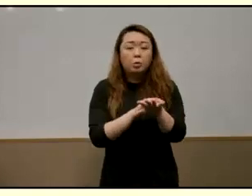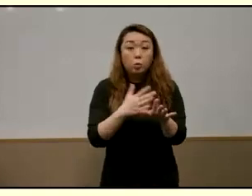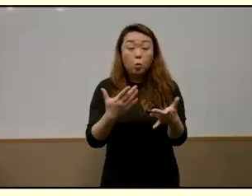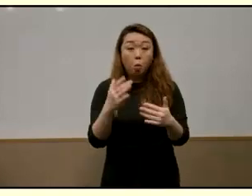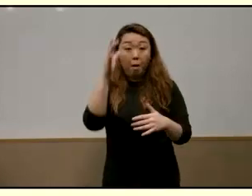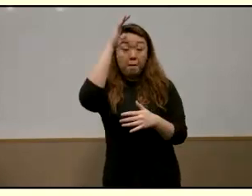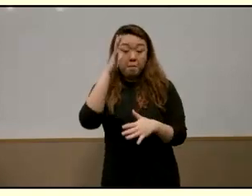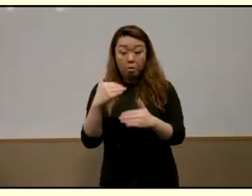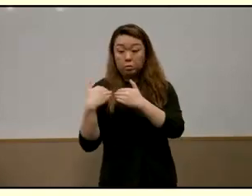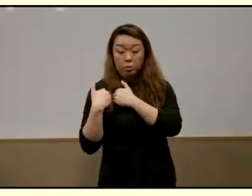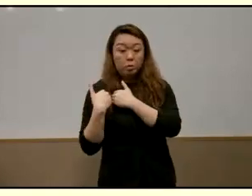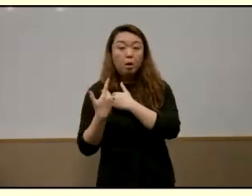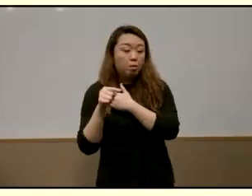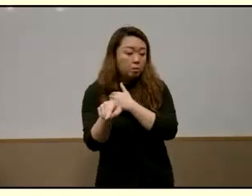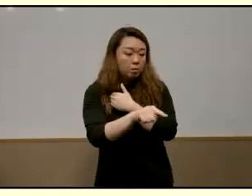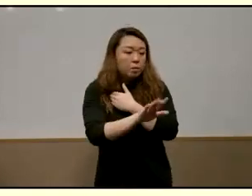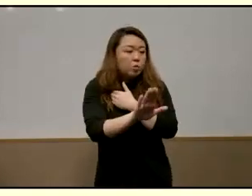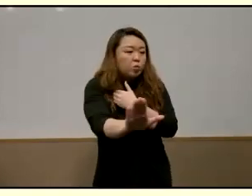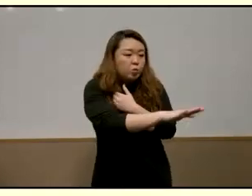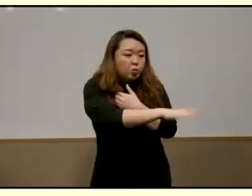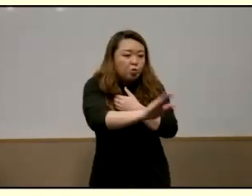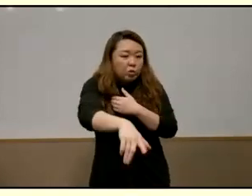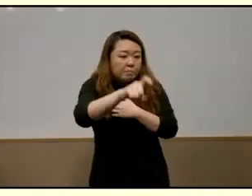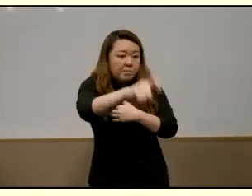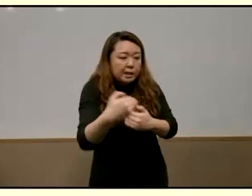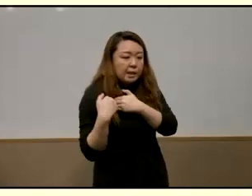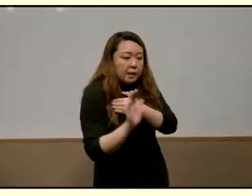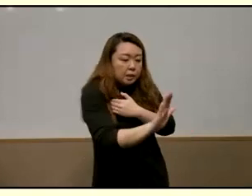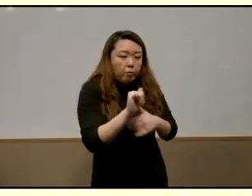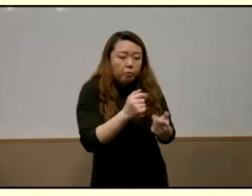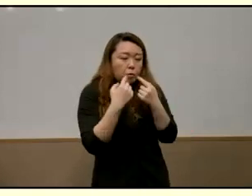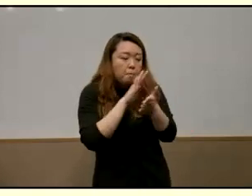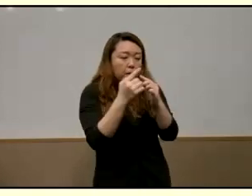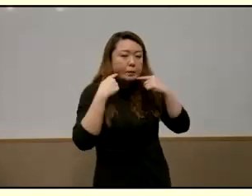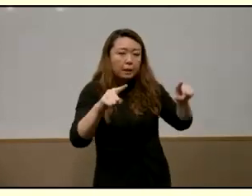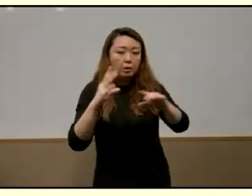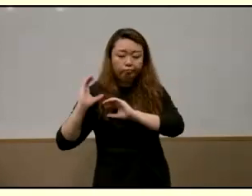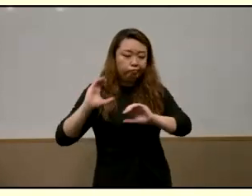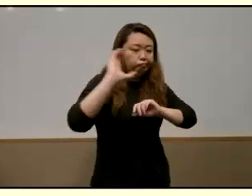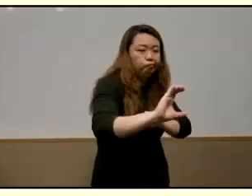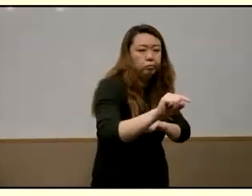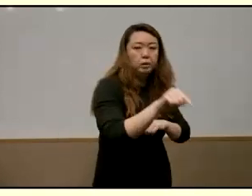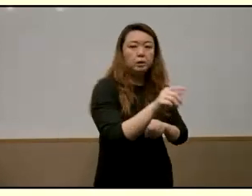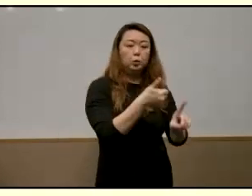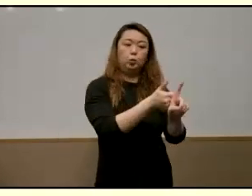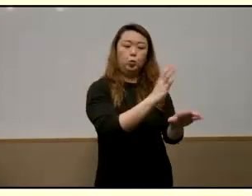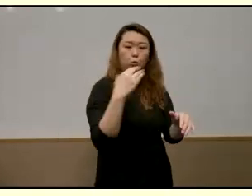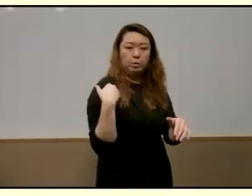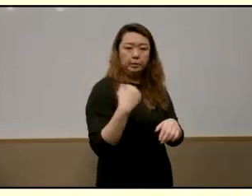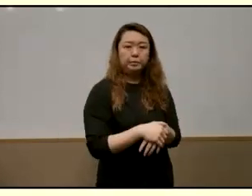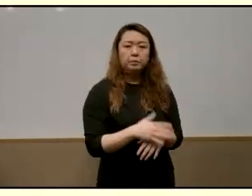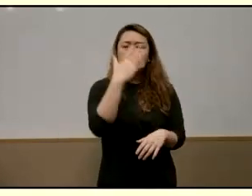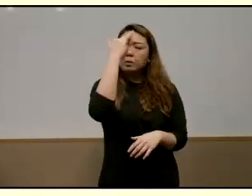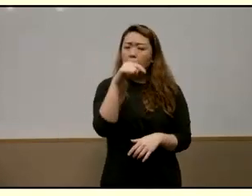people young people were seen as ultimately responsible for success so to understand why this was the case this positivity this